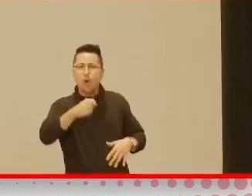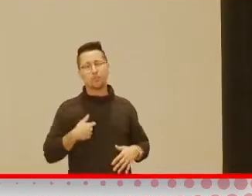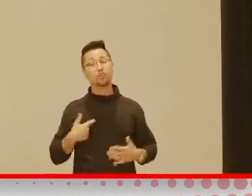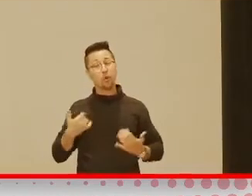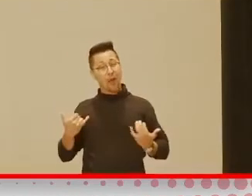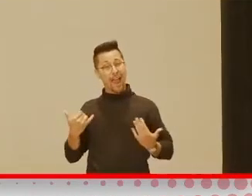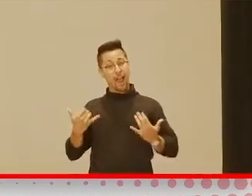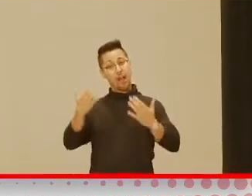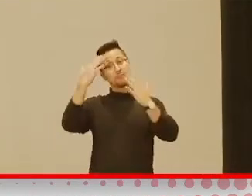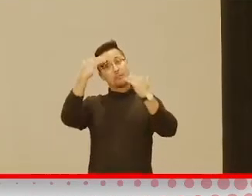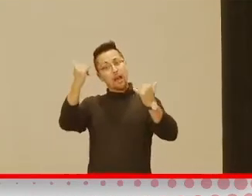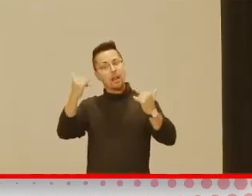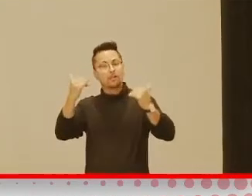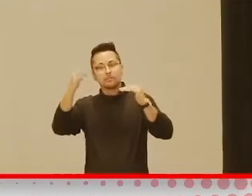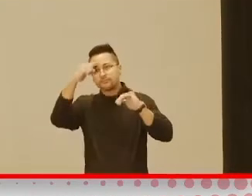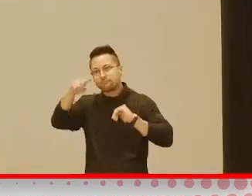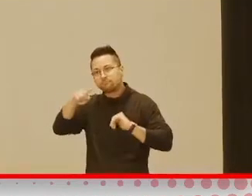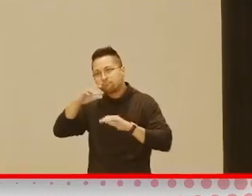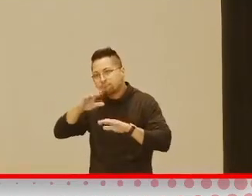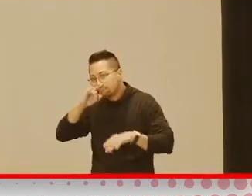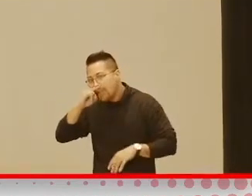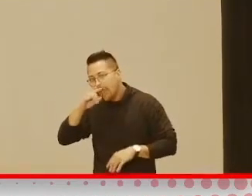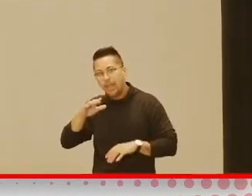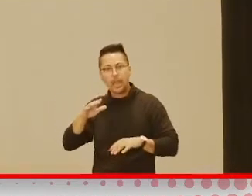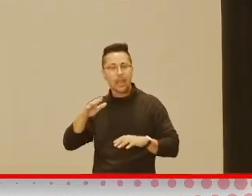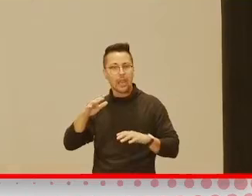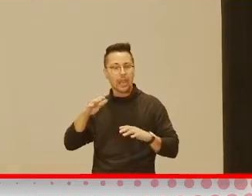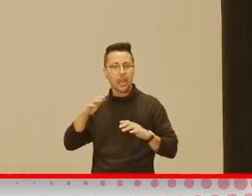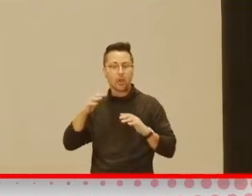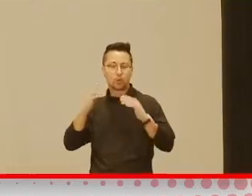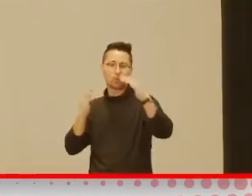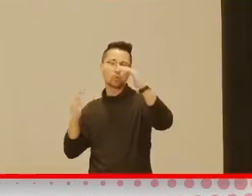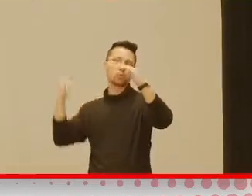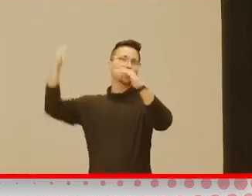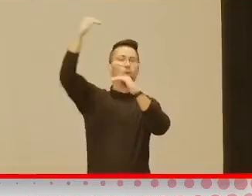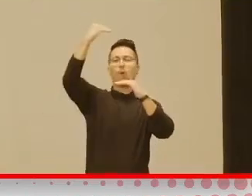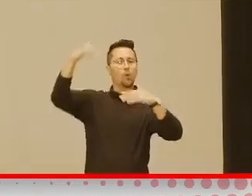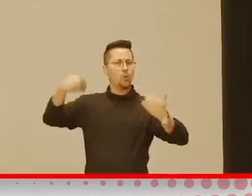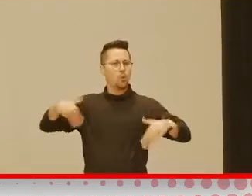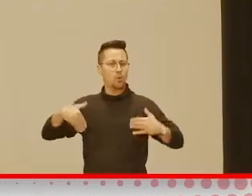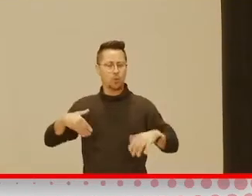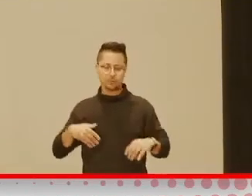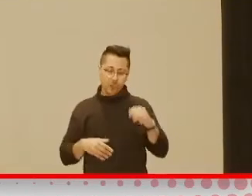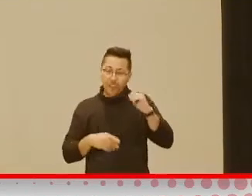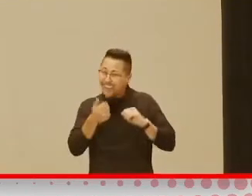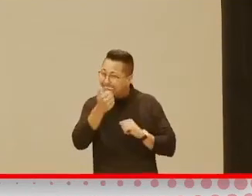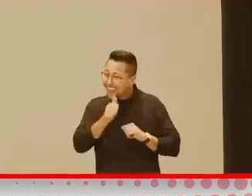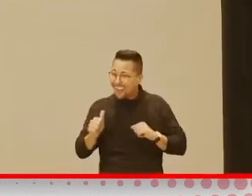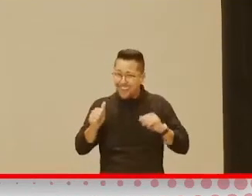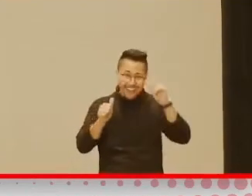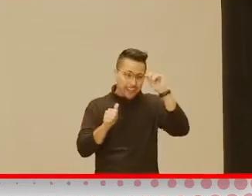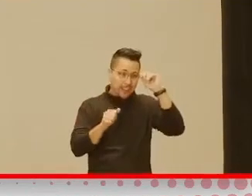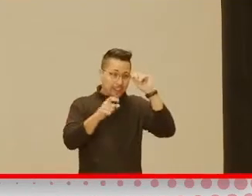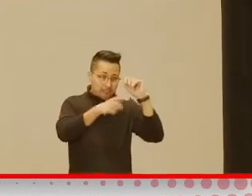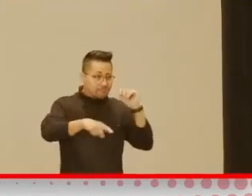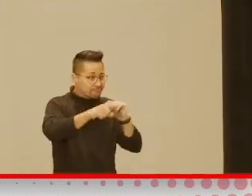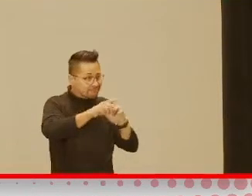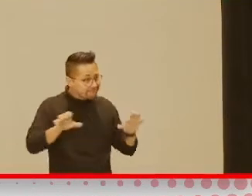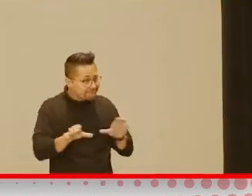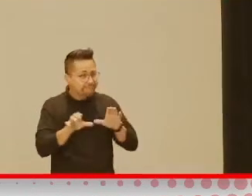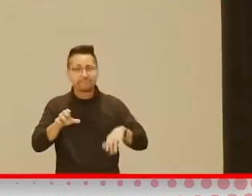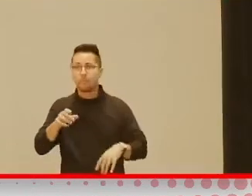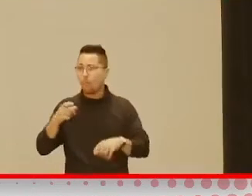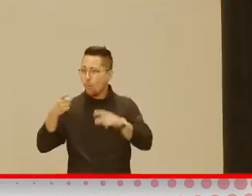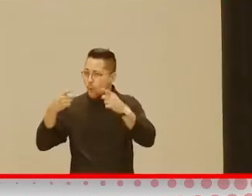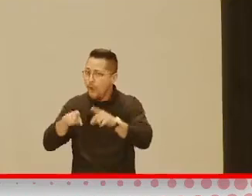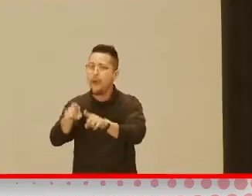as they get, you know, younger and younger, it seems. So, anything that you can do as they're learning,